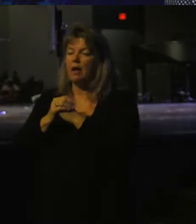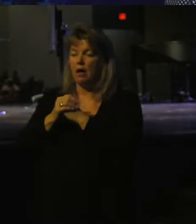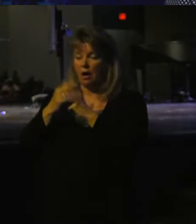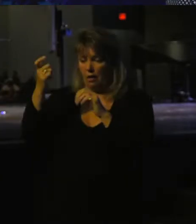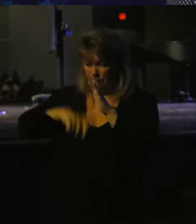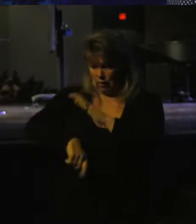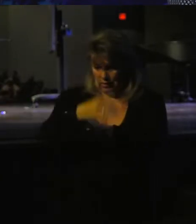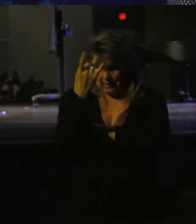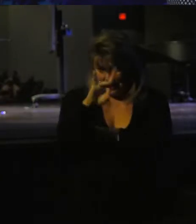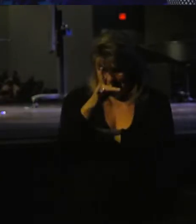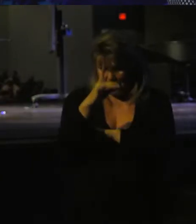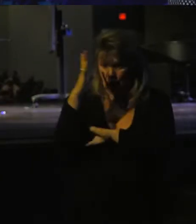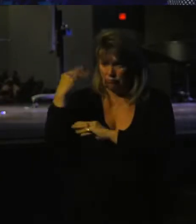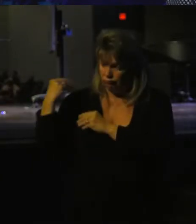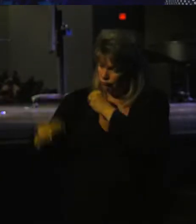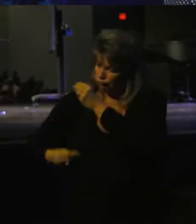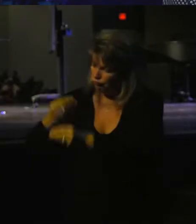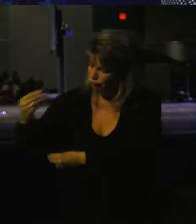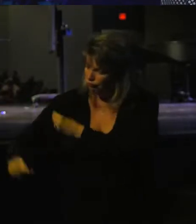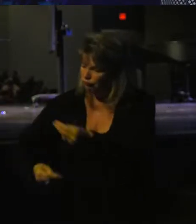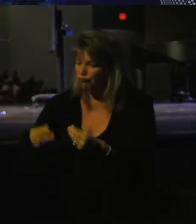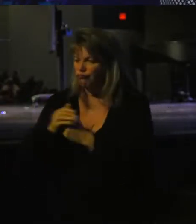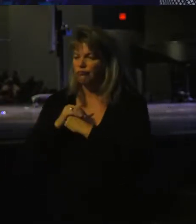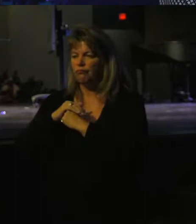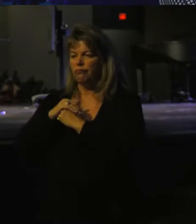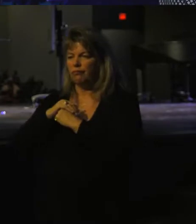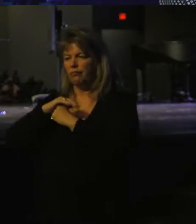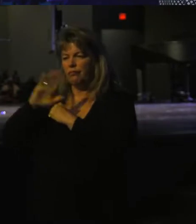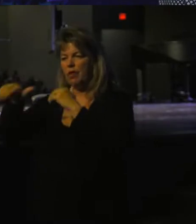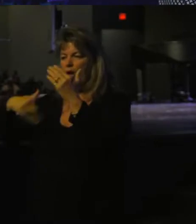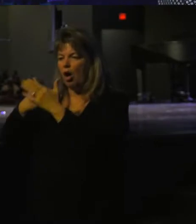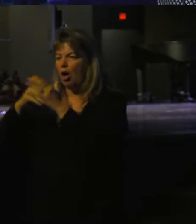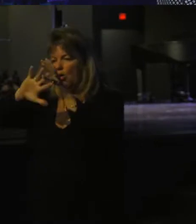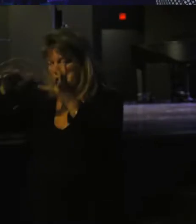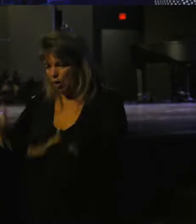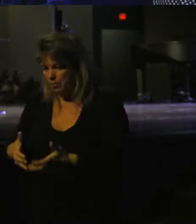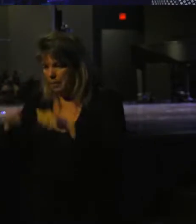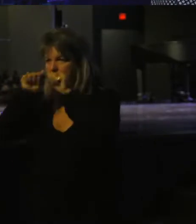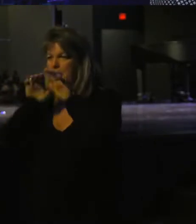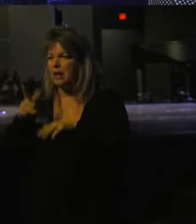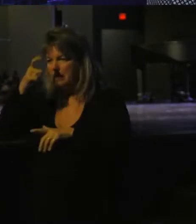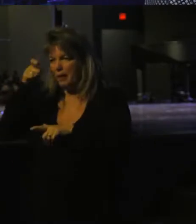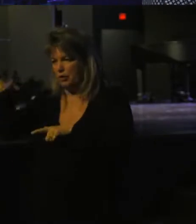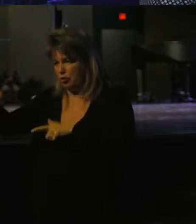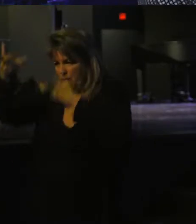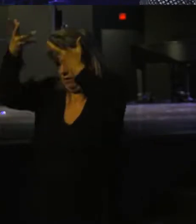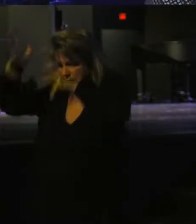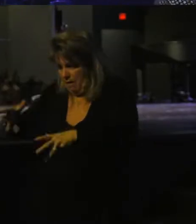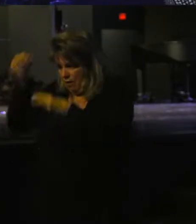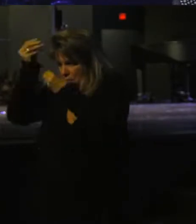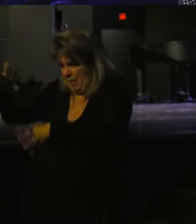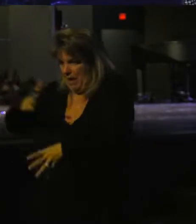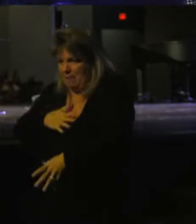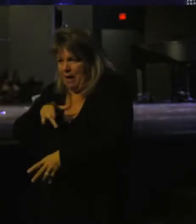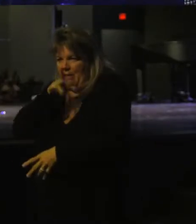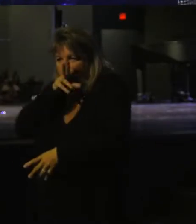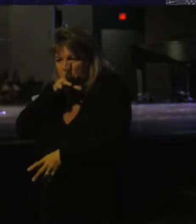And in your offspring shall all the nations of the earth be blessed because you have obeyed my voice.